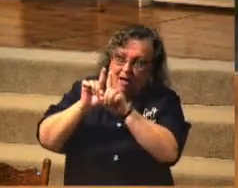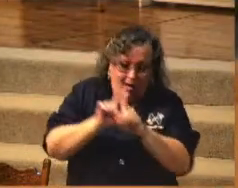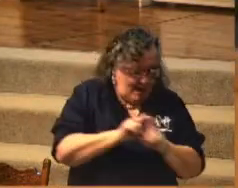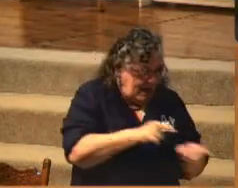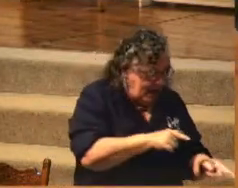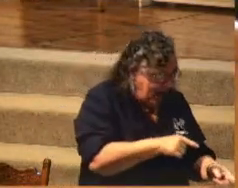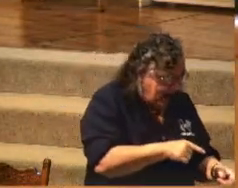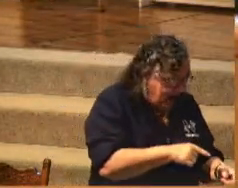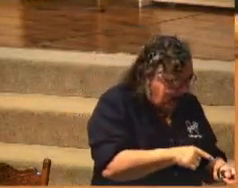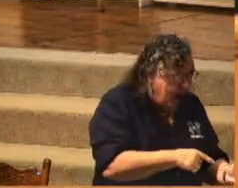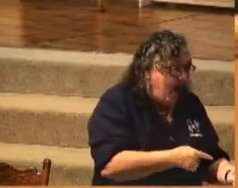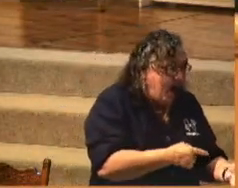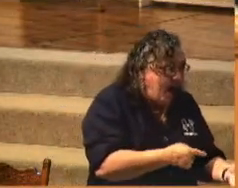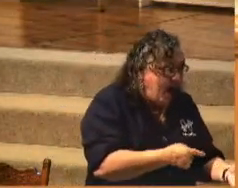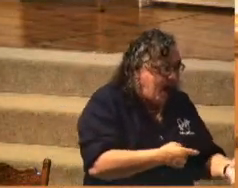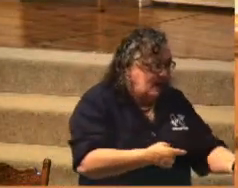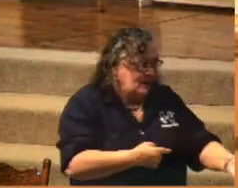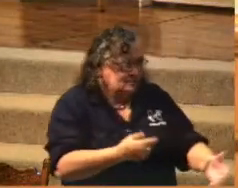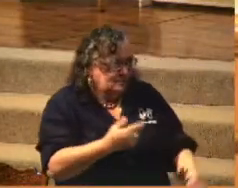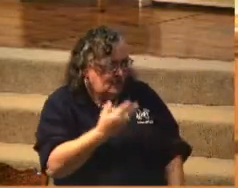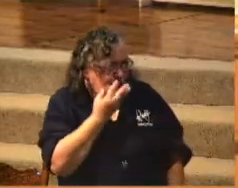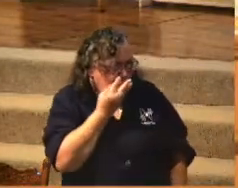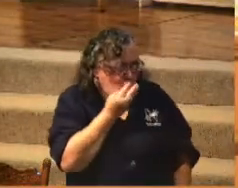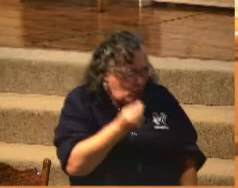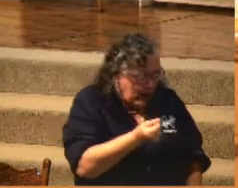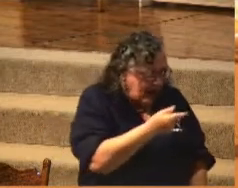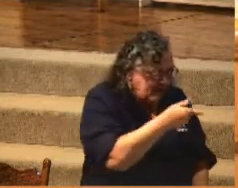Got any honey? Ooh.